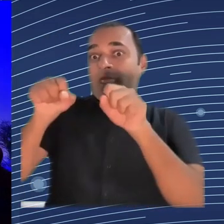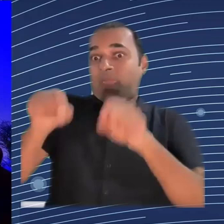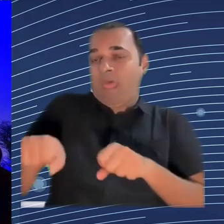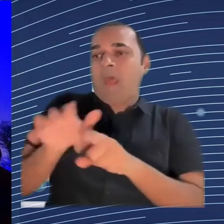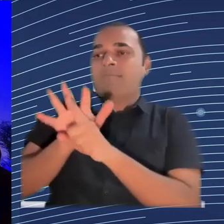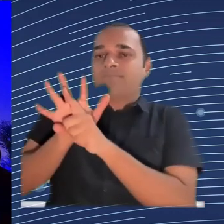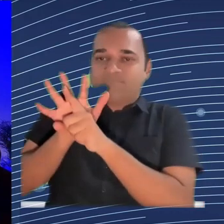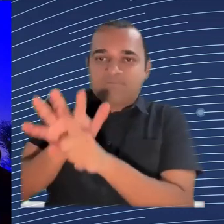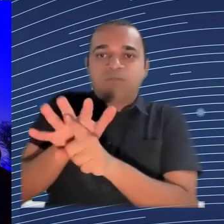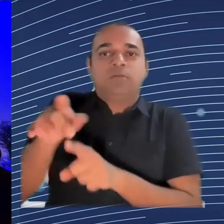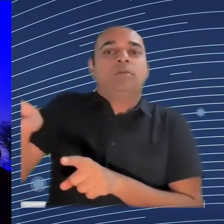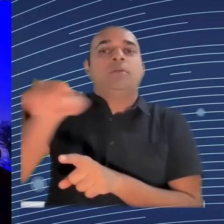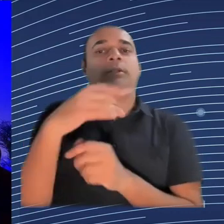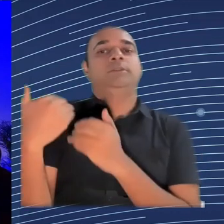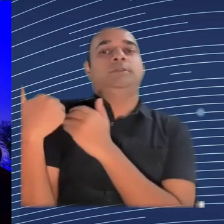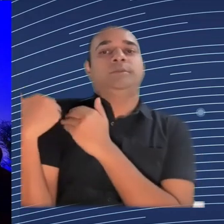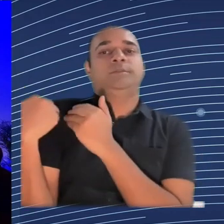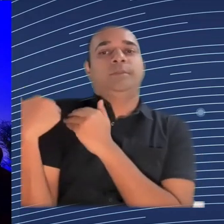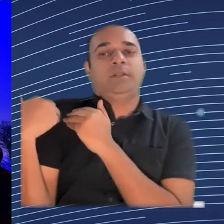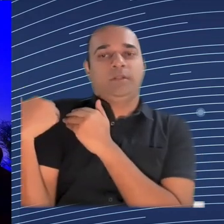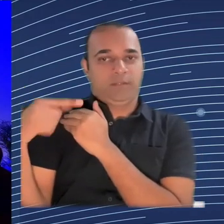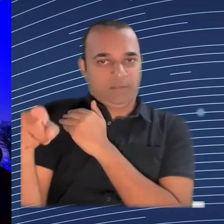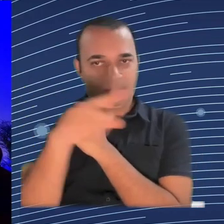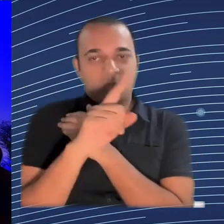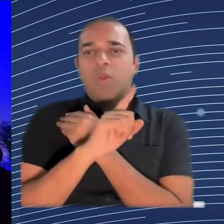Anne, online, what would be your one wish?